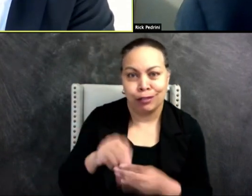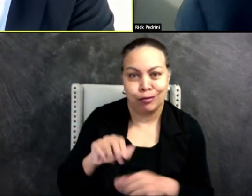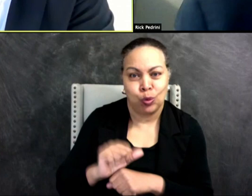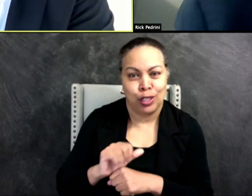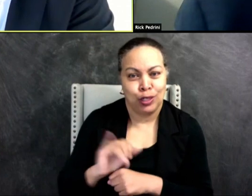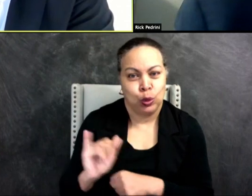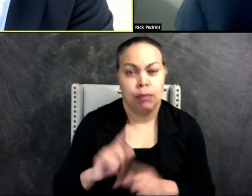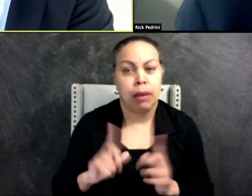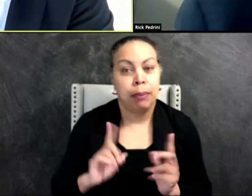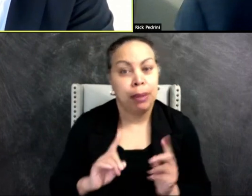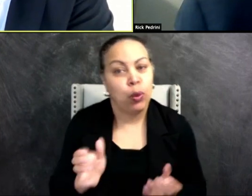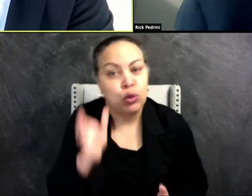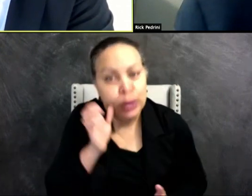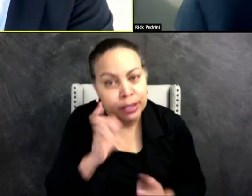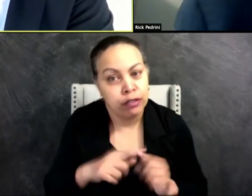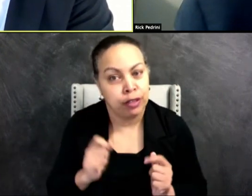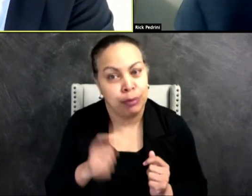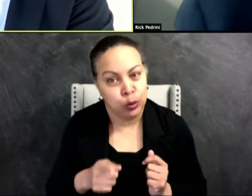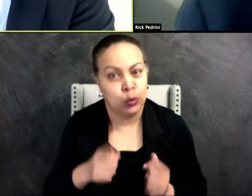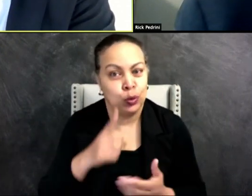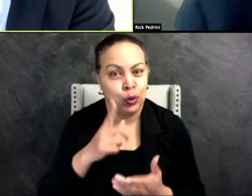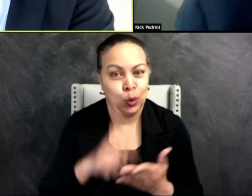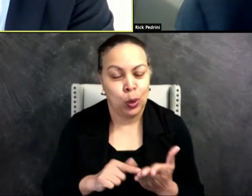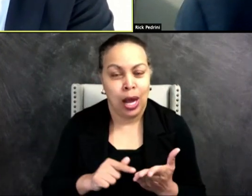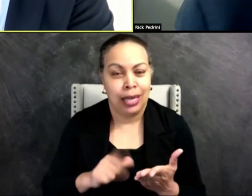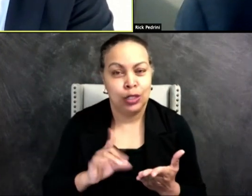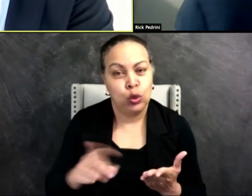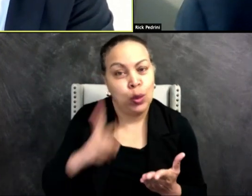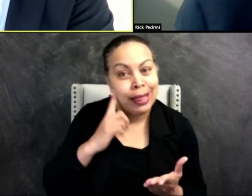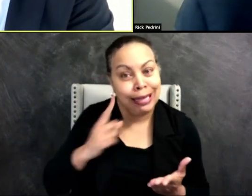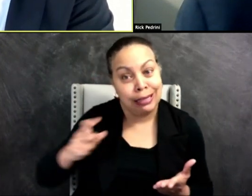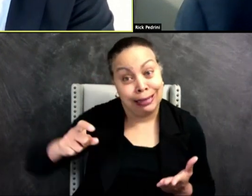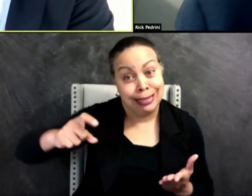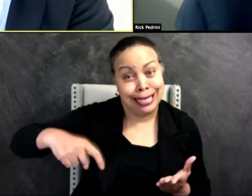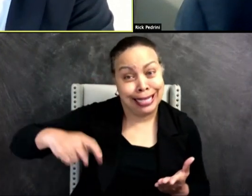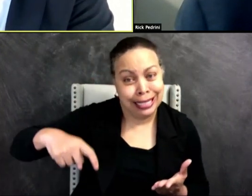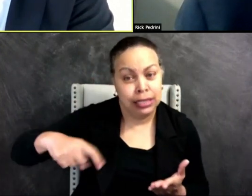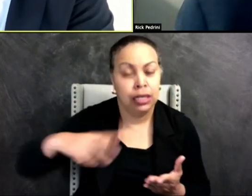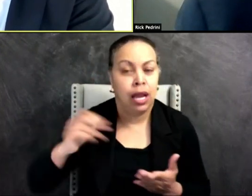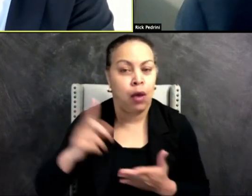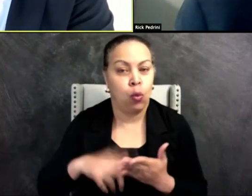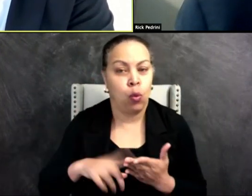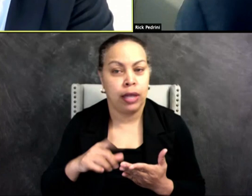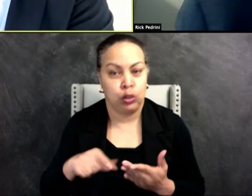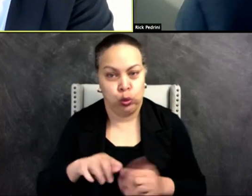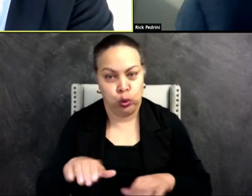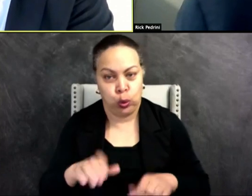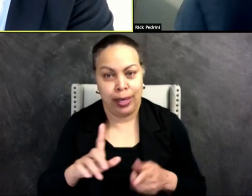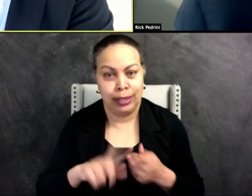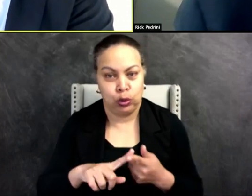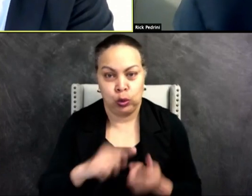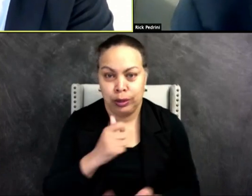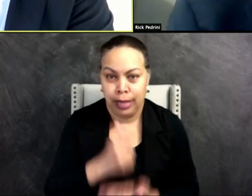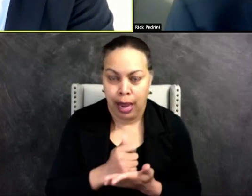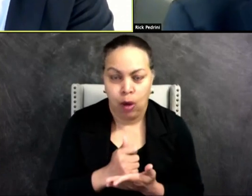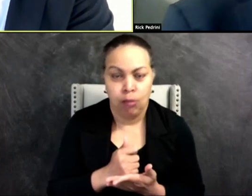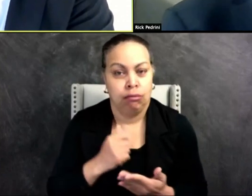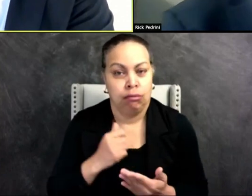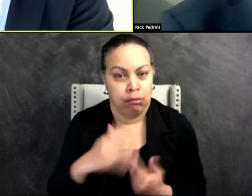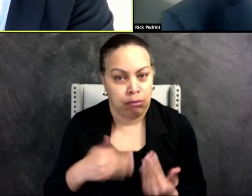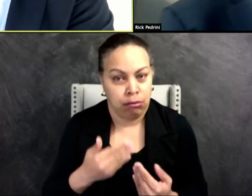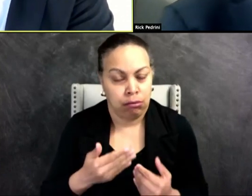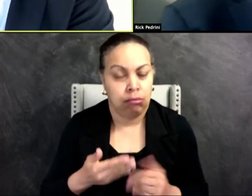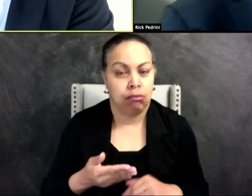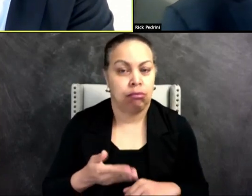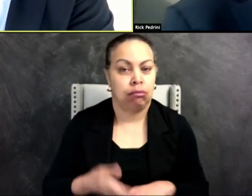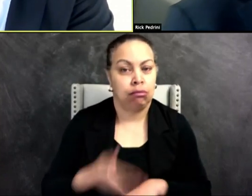people want to hear your thoughts. What do you think is necessary? And what do you think you're doing to contribute to that work of, of, um,